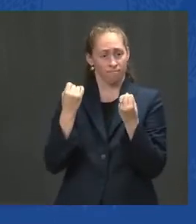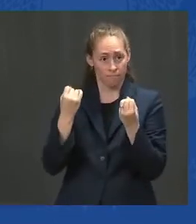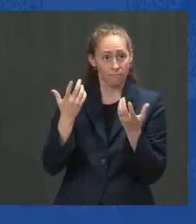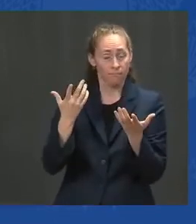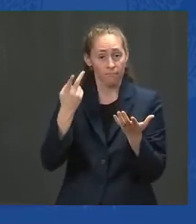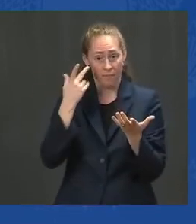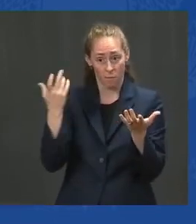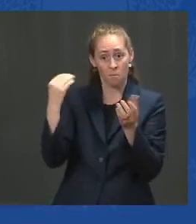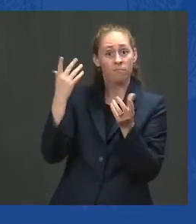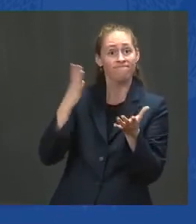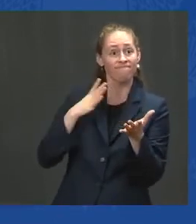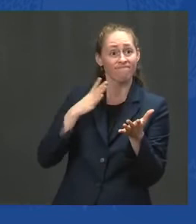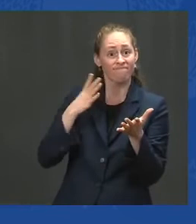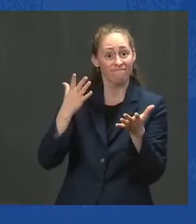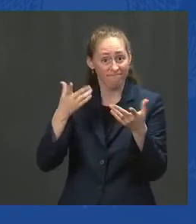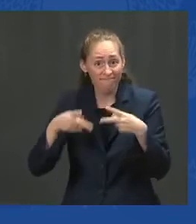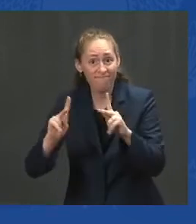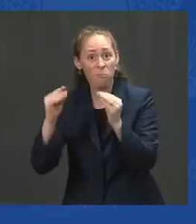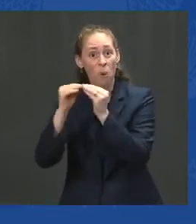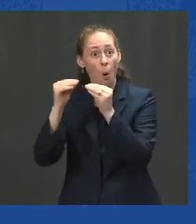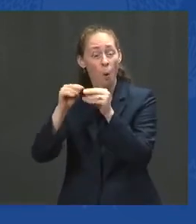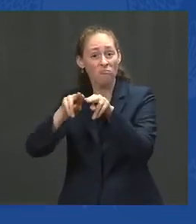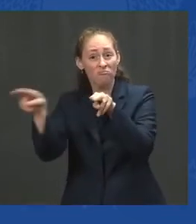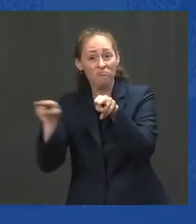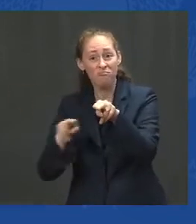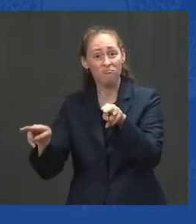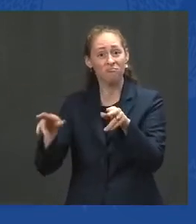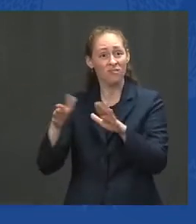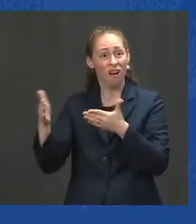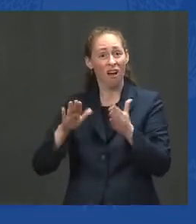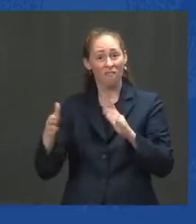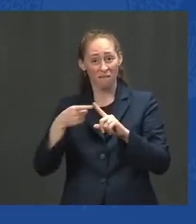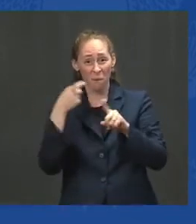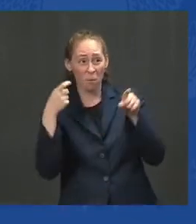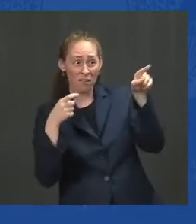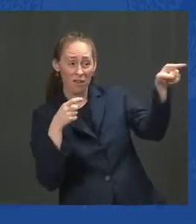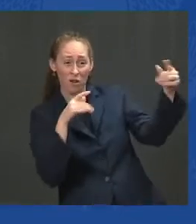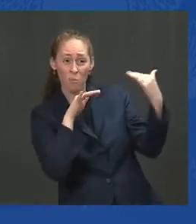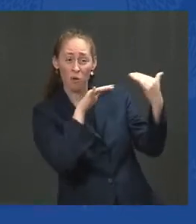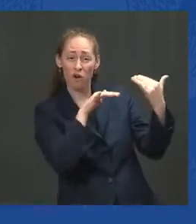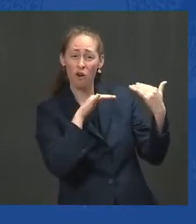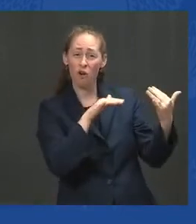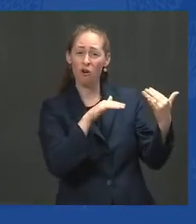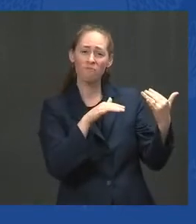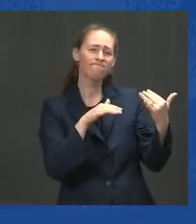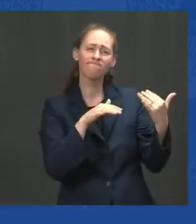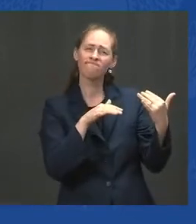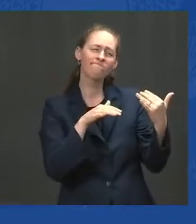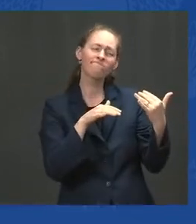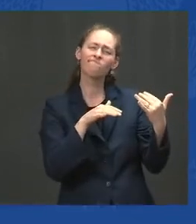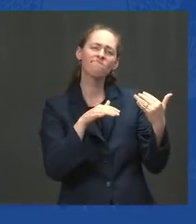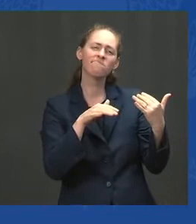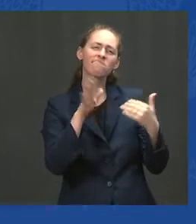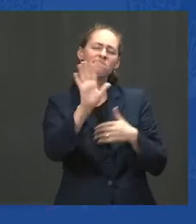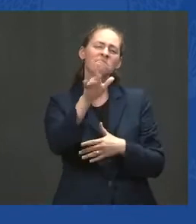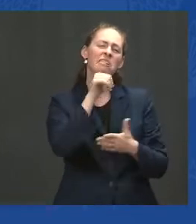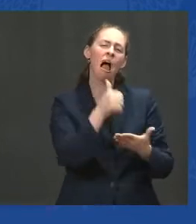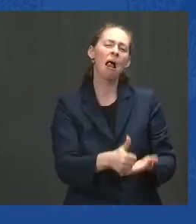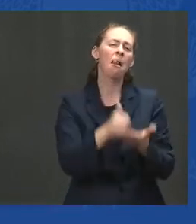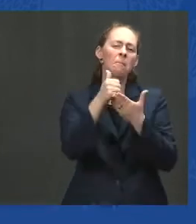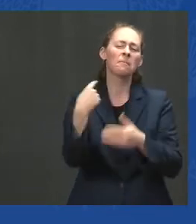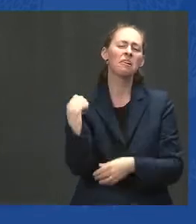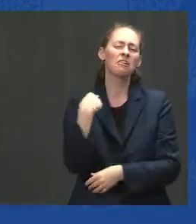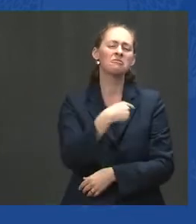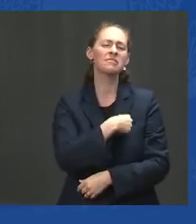mistake of staying and fighting indefinitely in a conflict that is not in the national interest of the United States, of doubling down